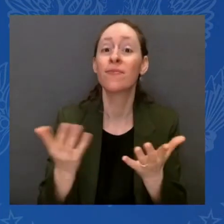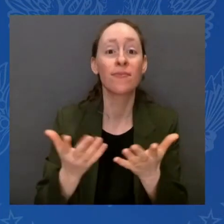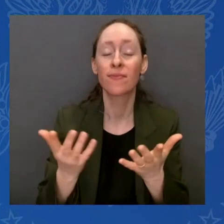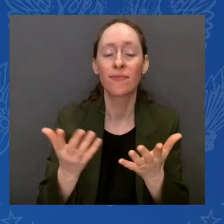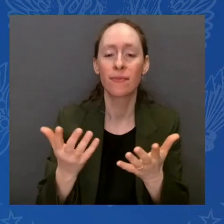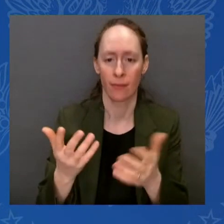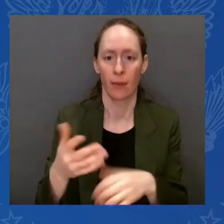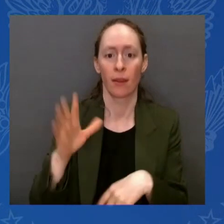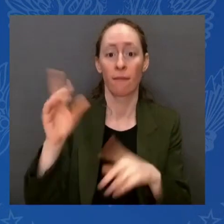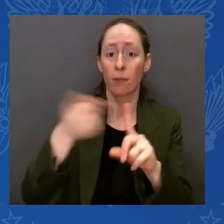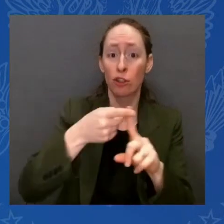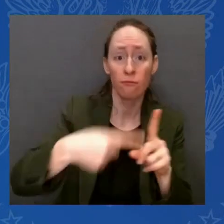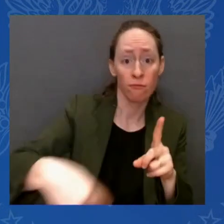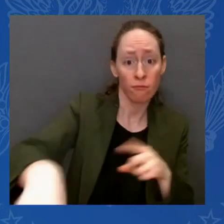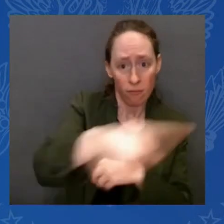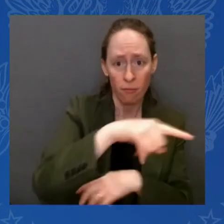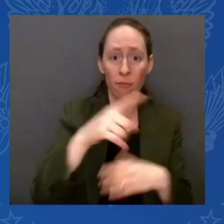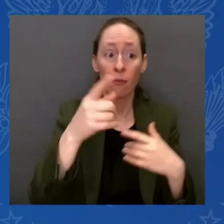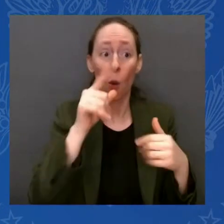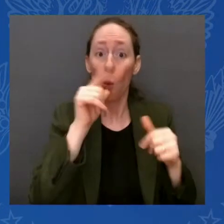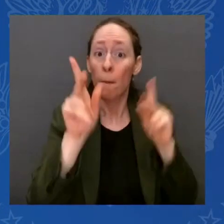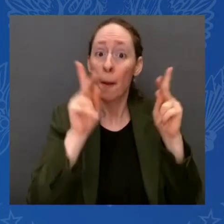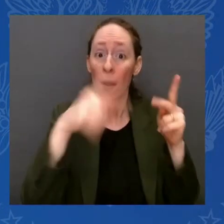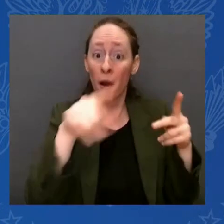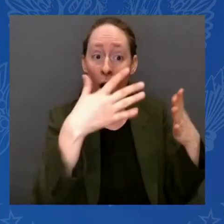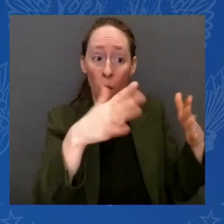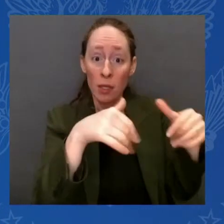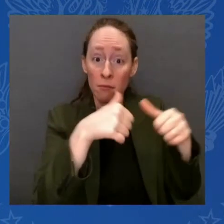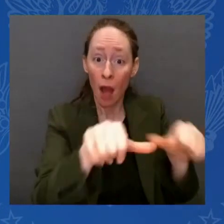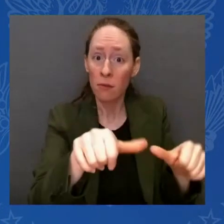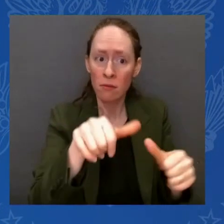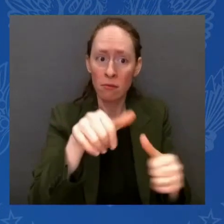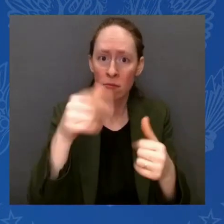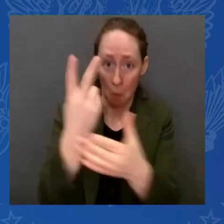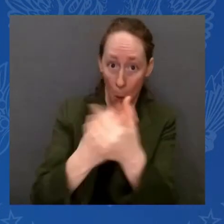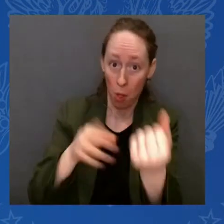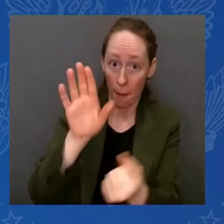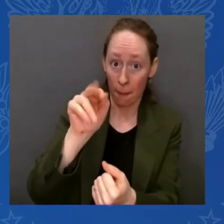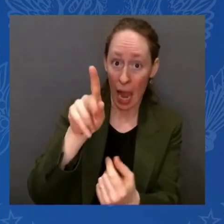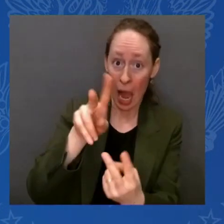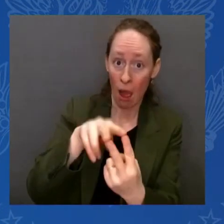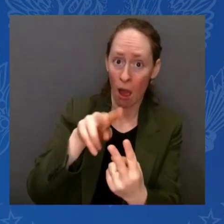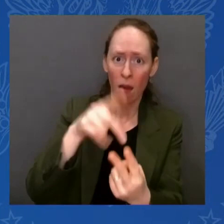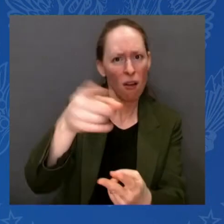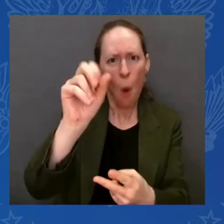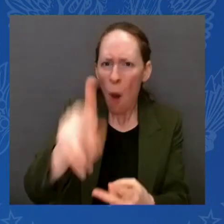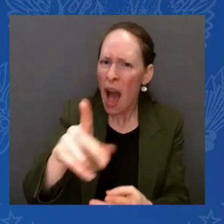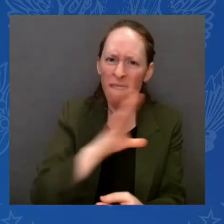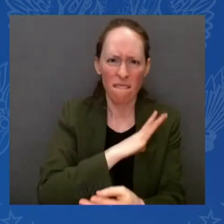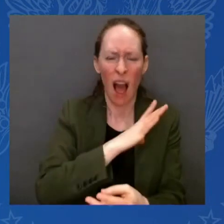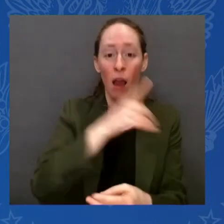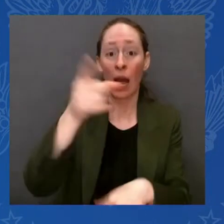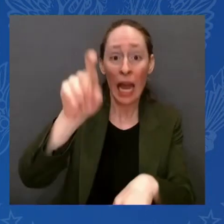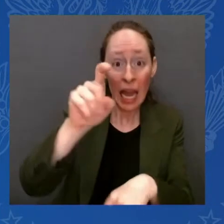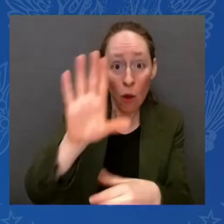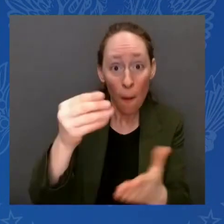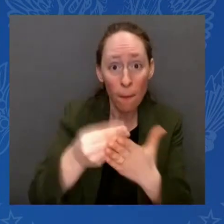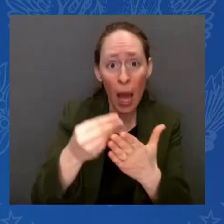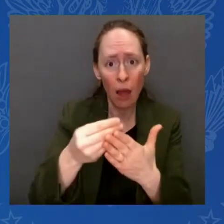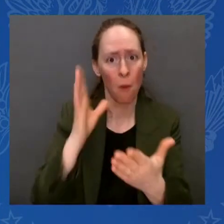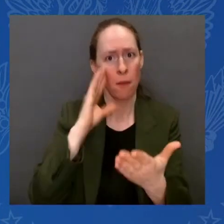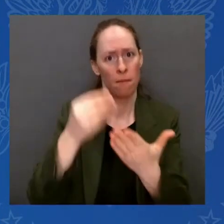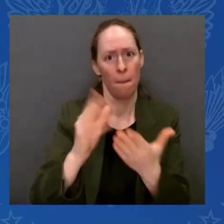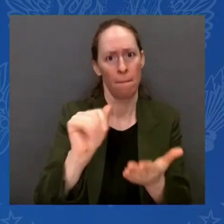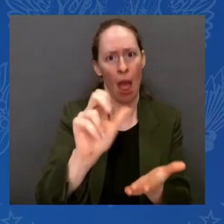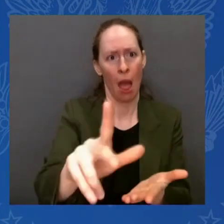assured they'll be protected and they'll have access to their money as of today. That includes small businesses across the country